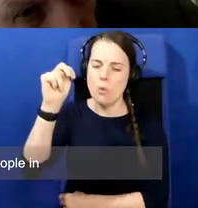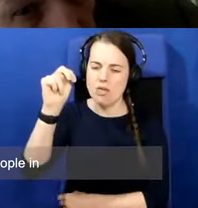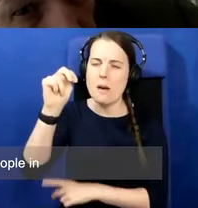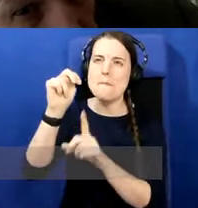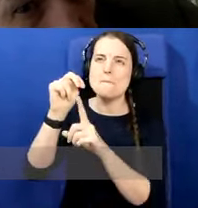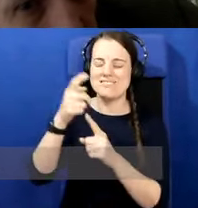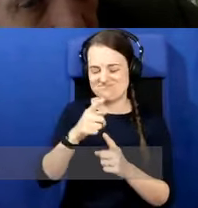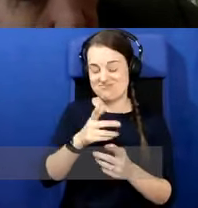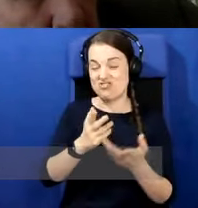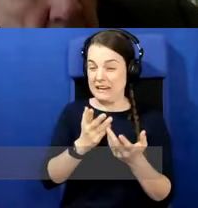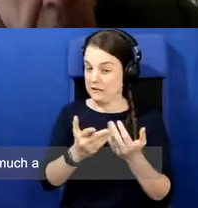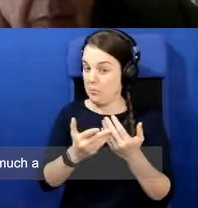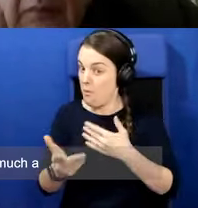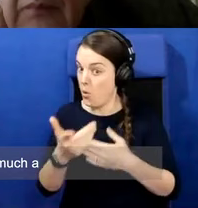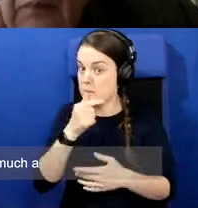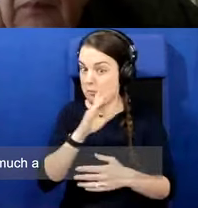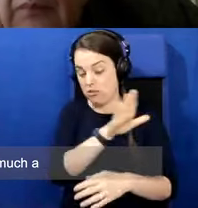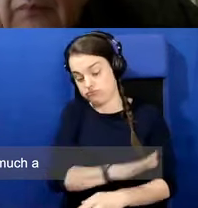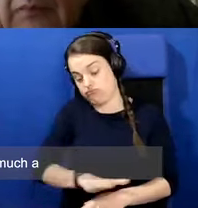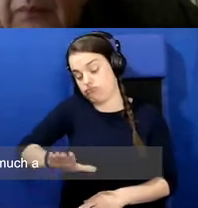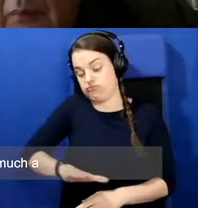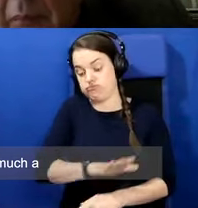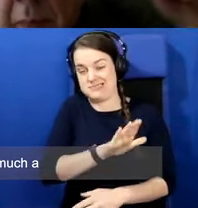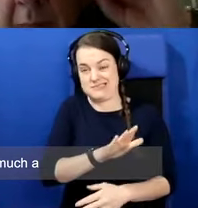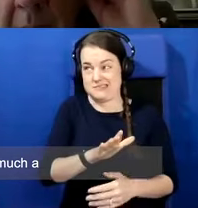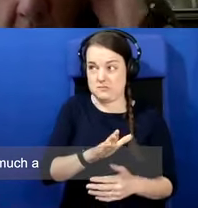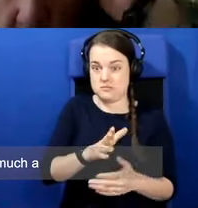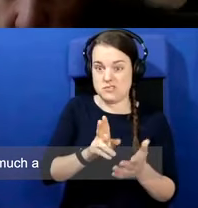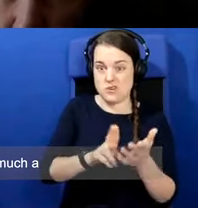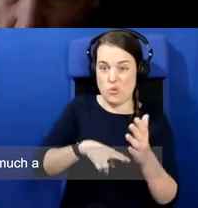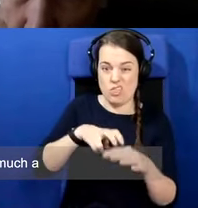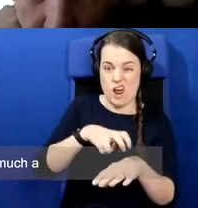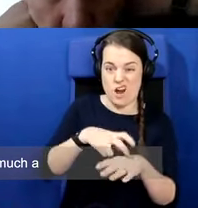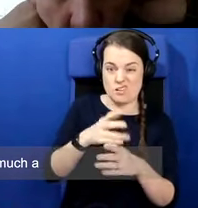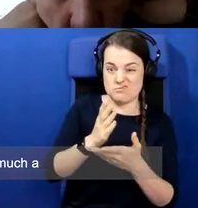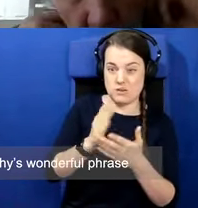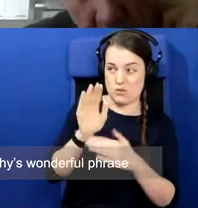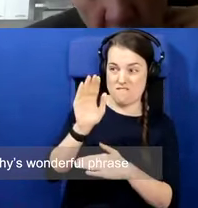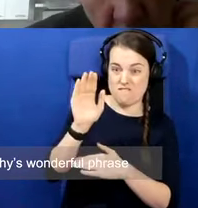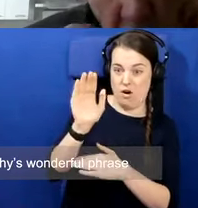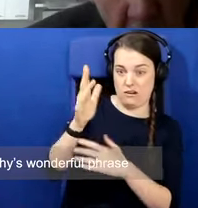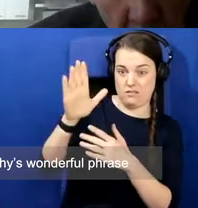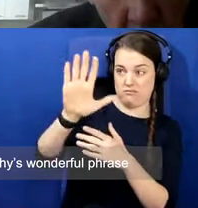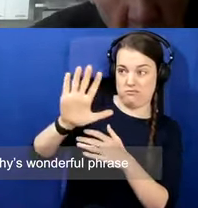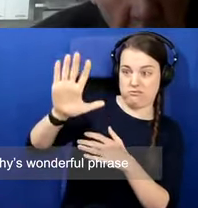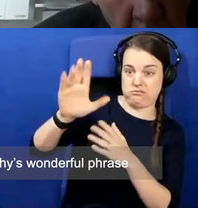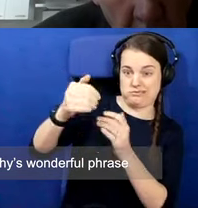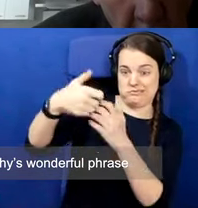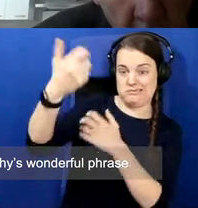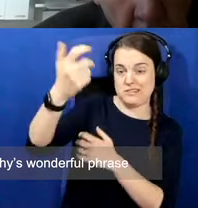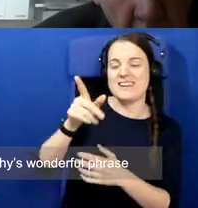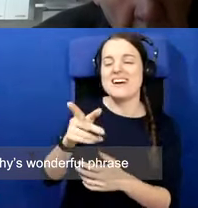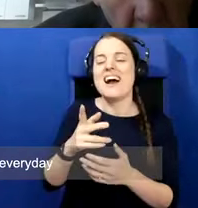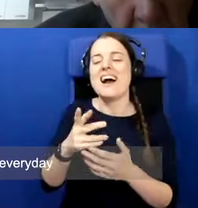those areas, Northern Ireland was very, very much a foreign place, part to use Derbler Murphy's wonderful phrase,